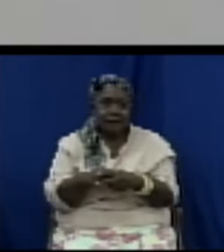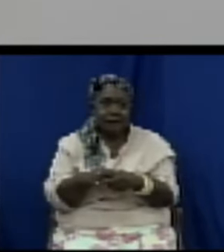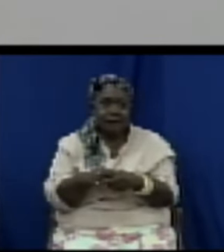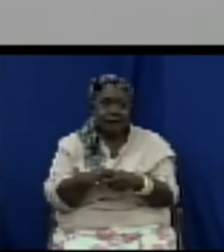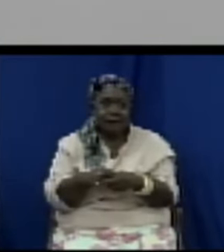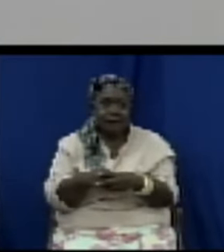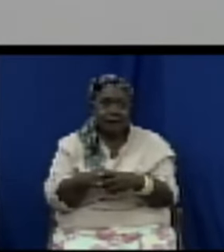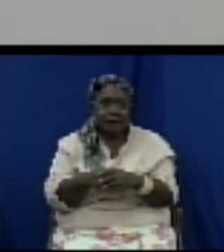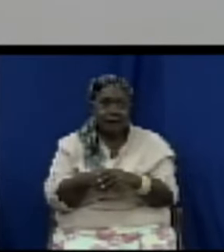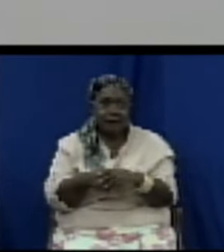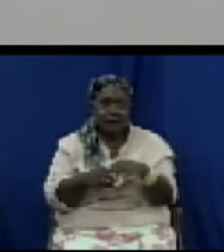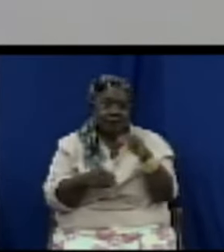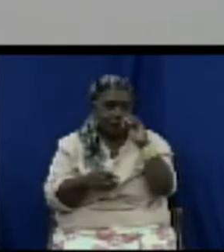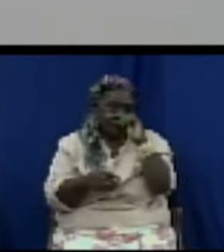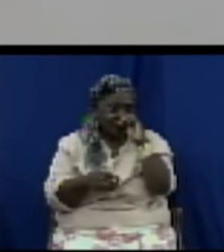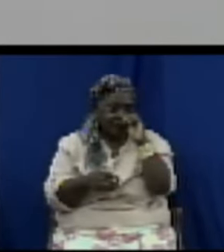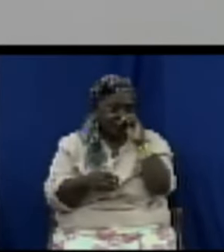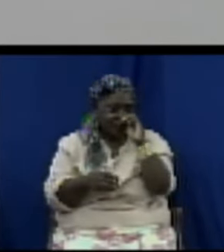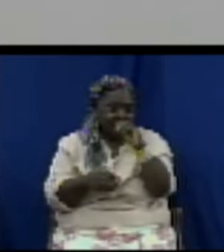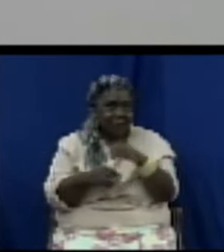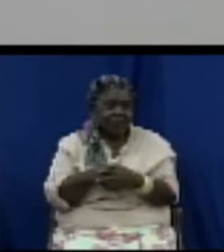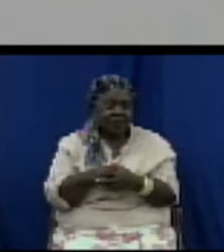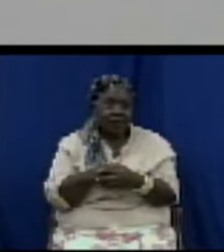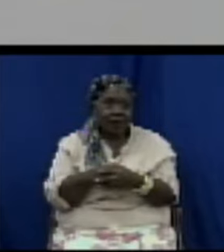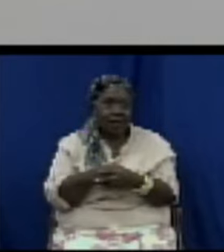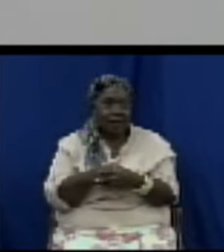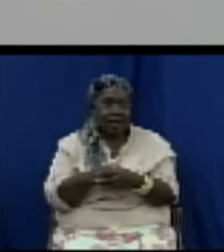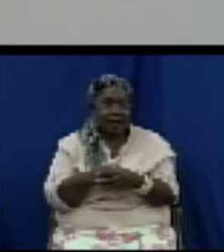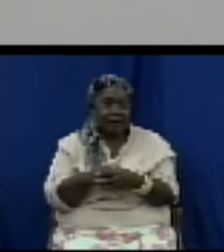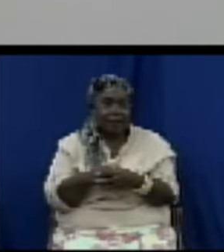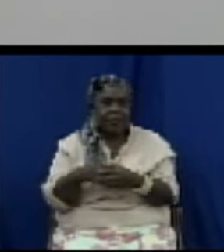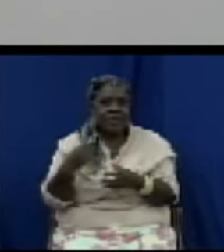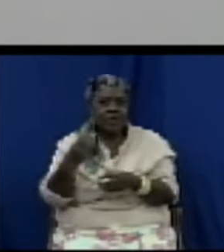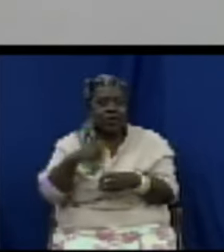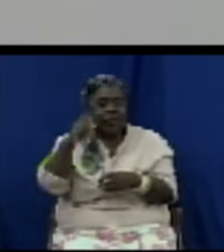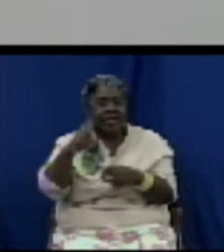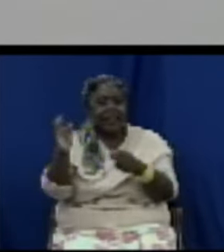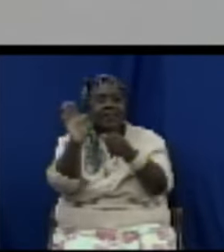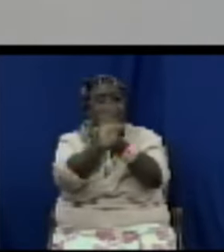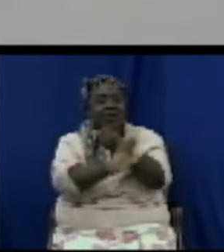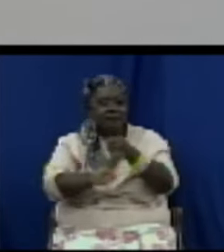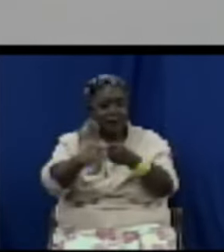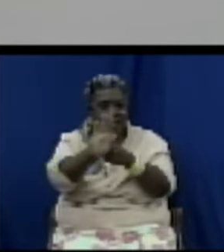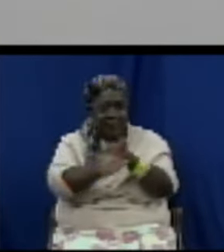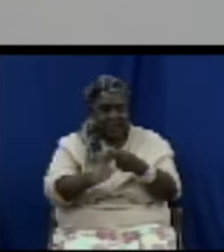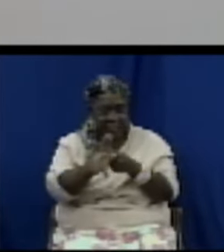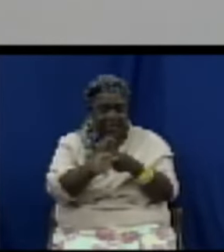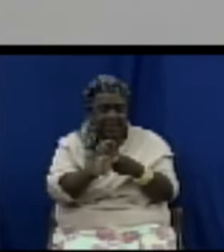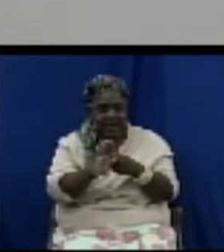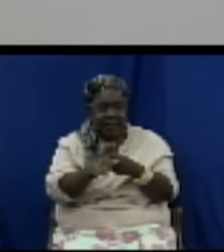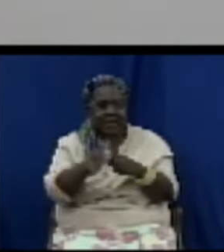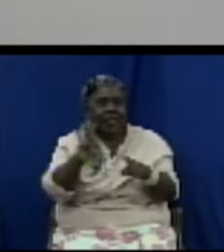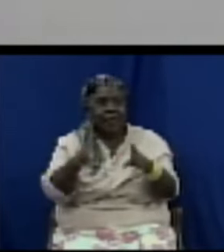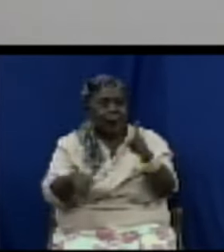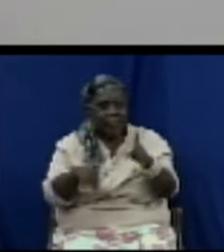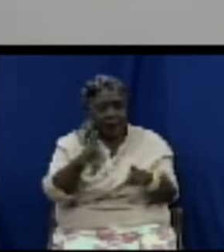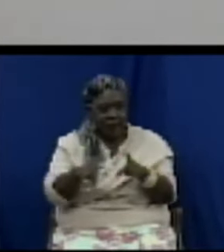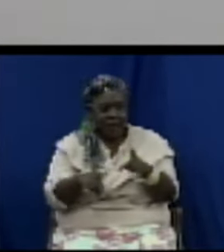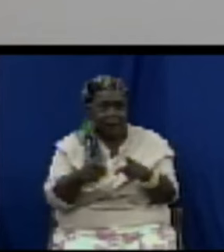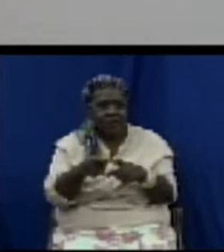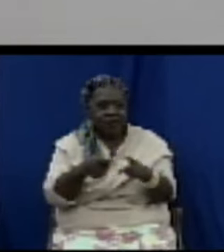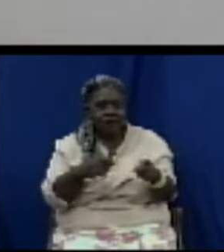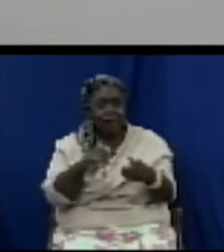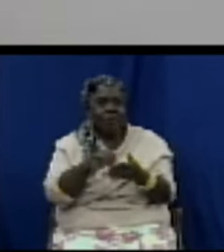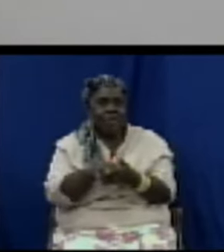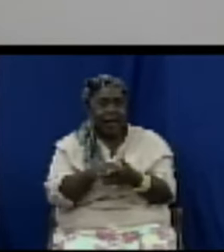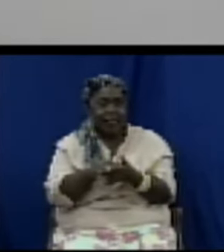seasoned and cooked for you you would have a problem but we have to protect the consumer importantly